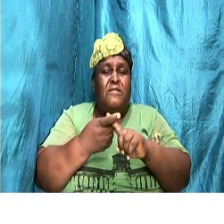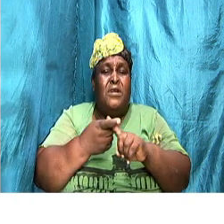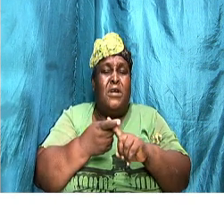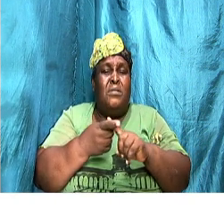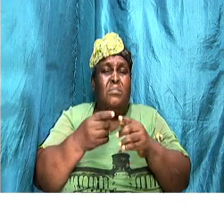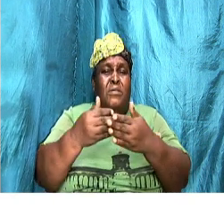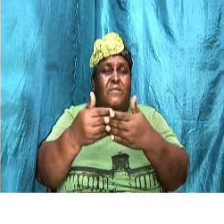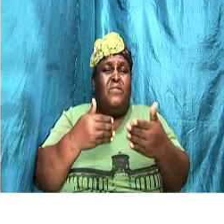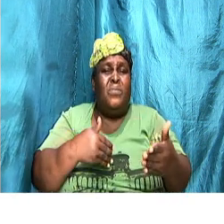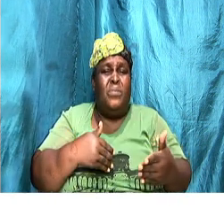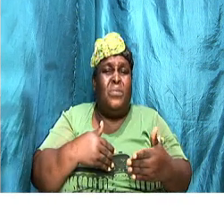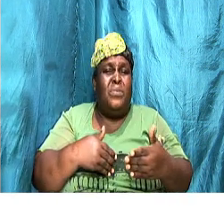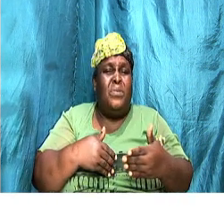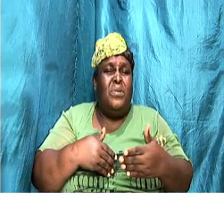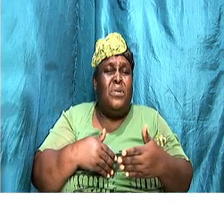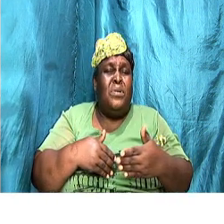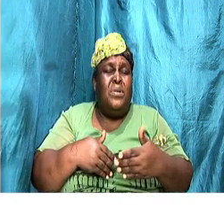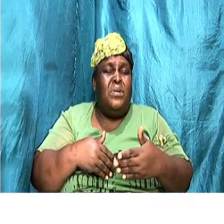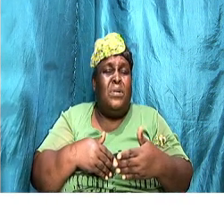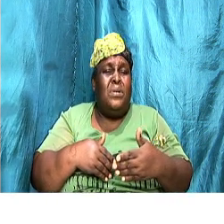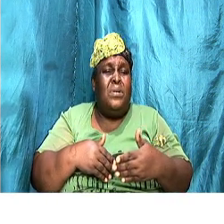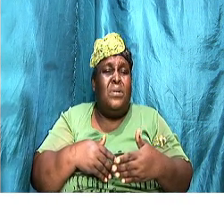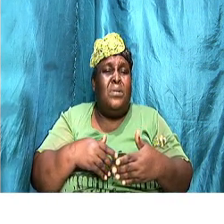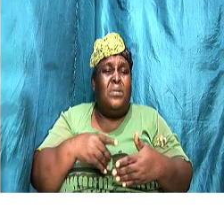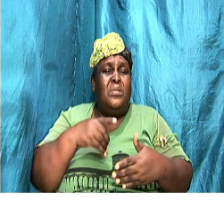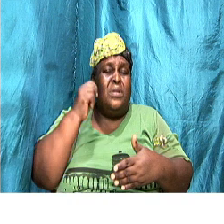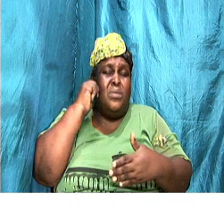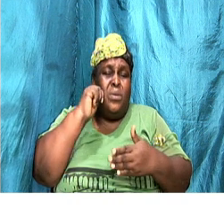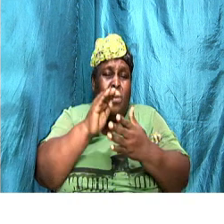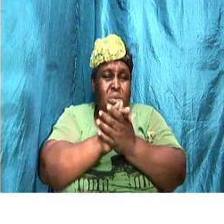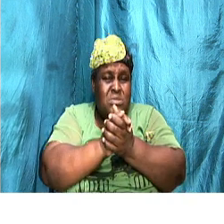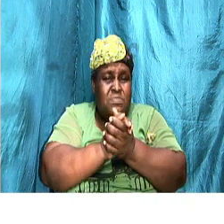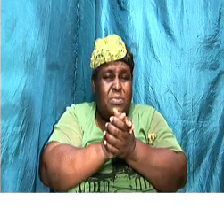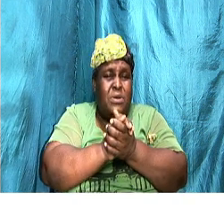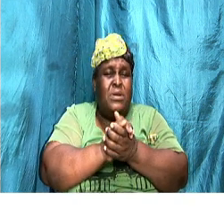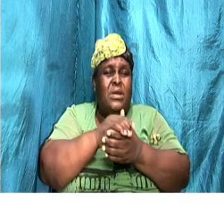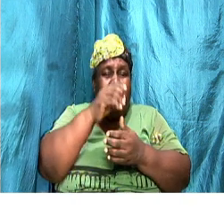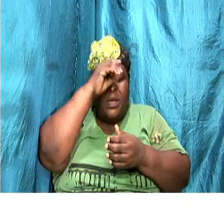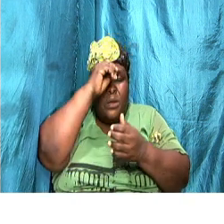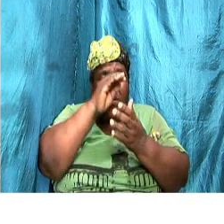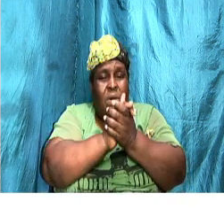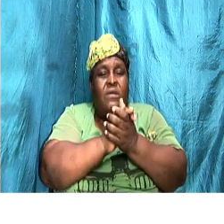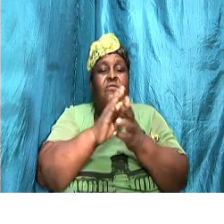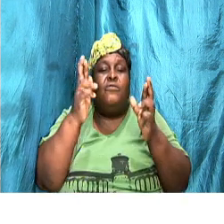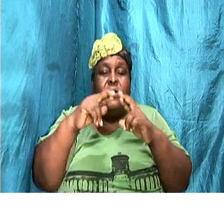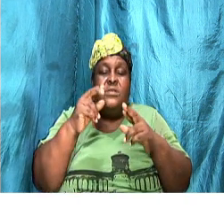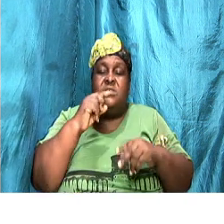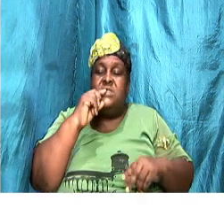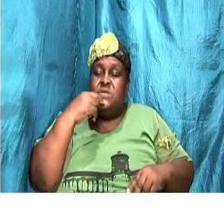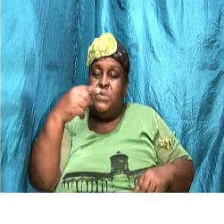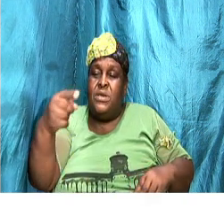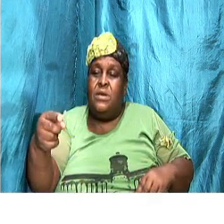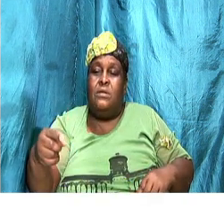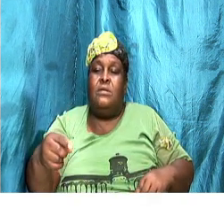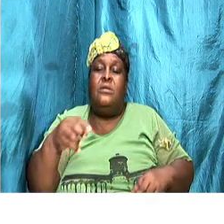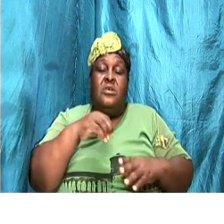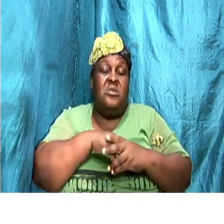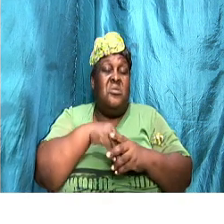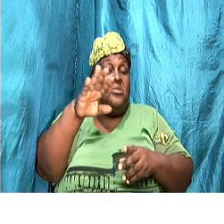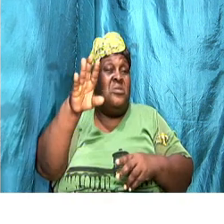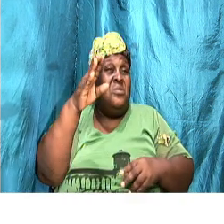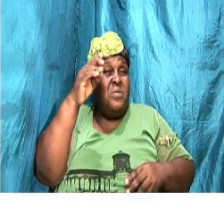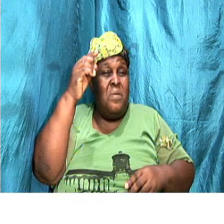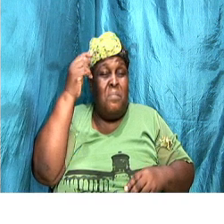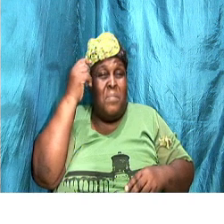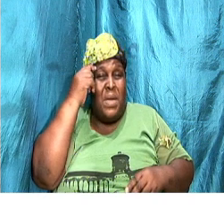Honey, I need to talk to you. So, in your mind now, you should be prepared to have a conversation, prepared